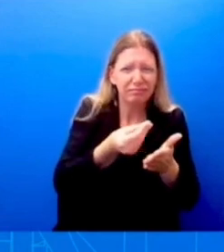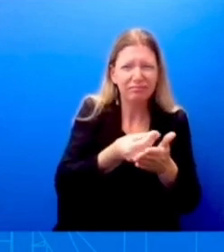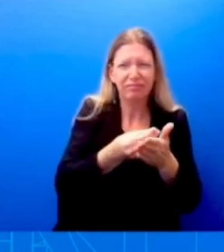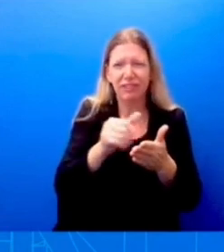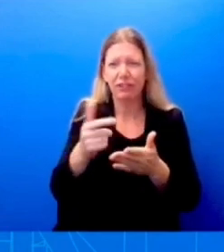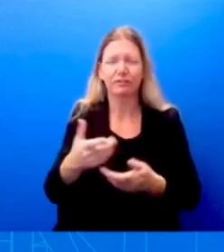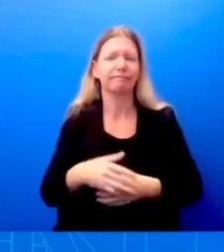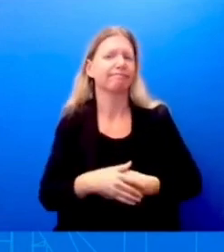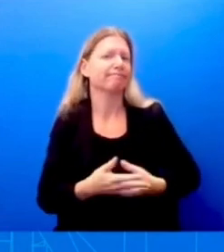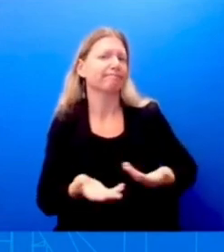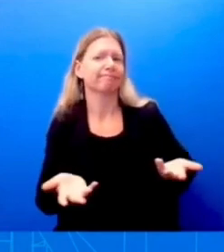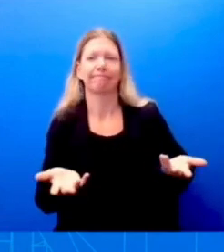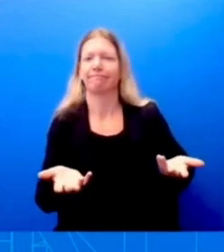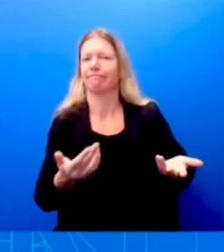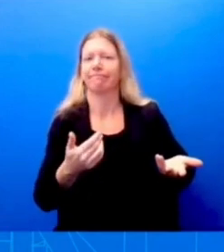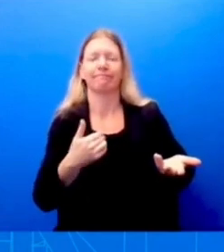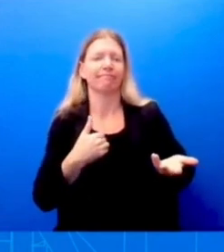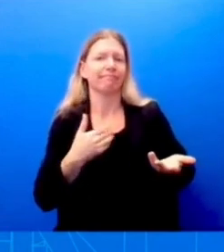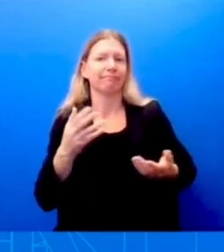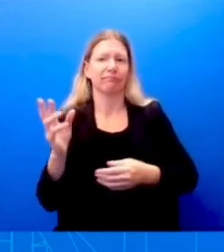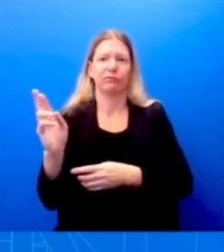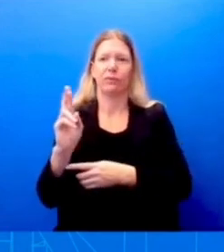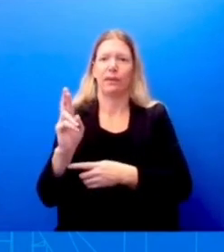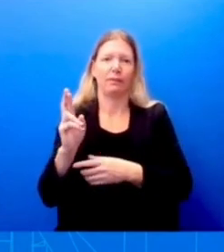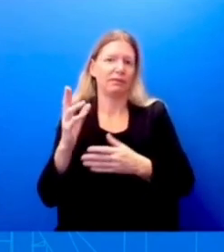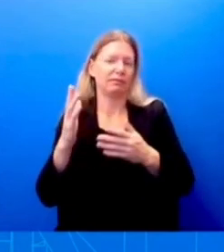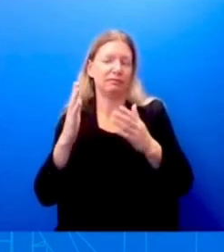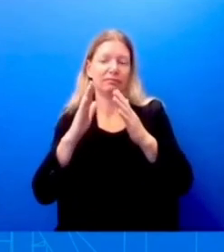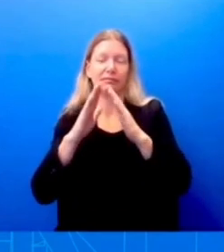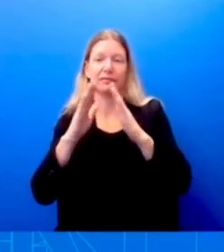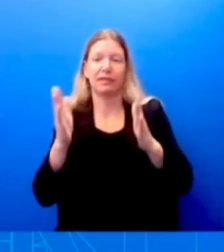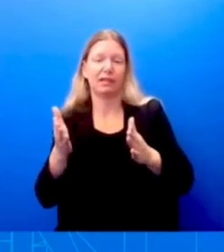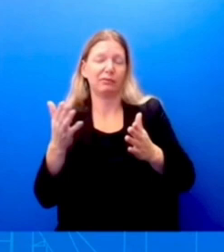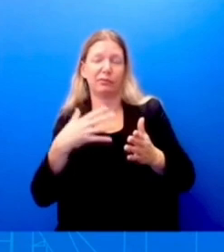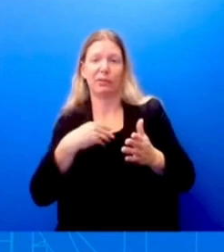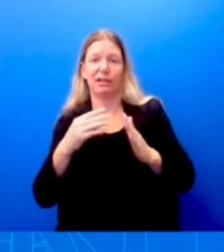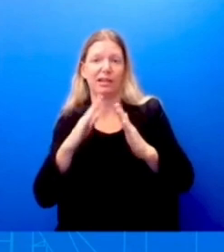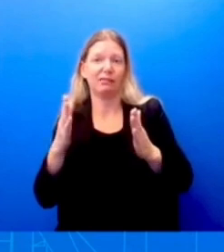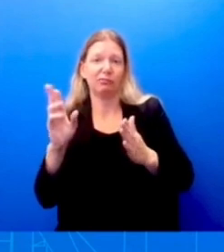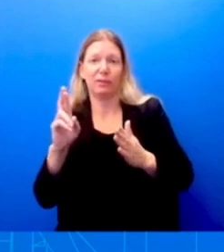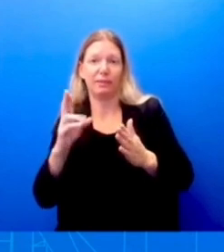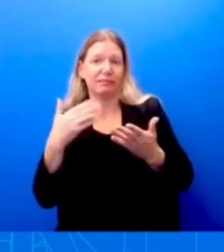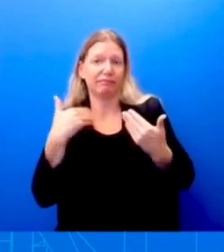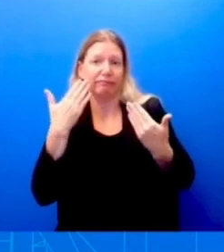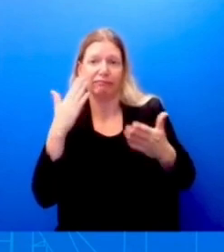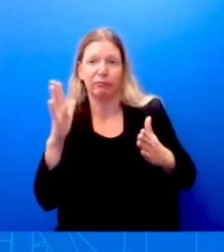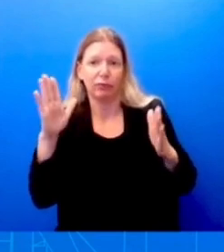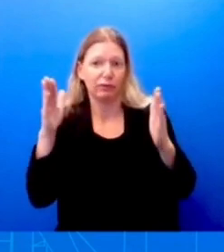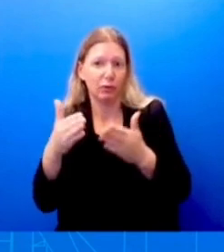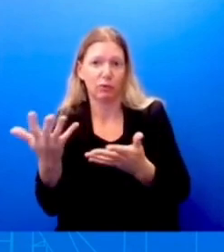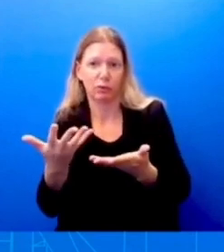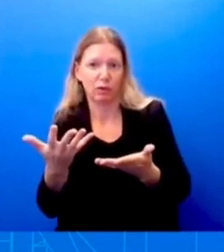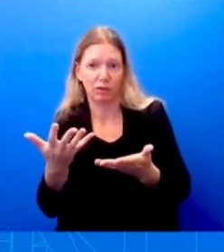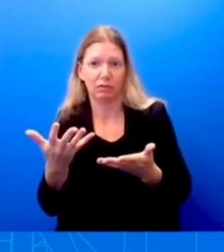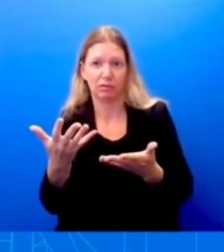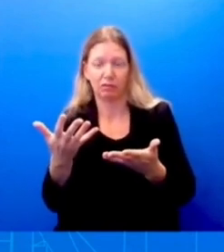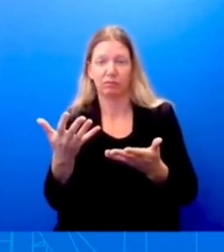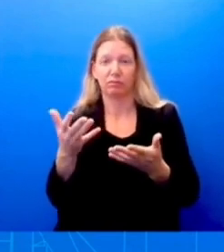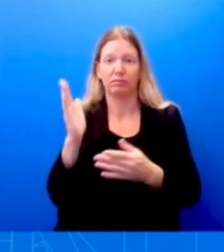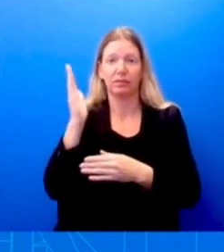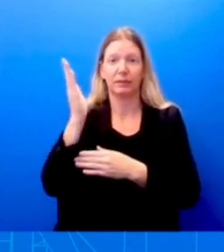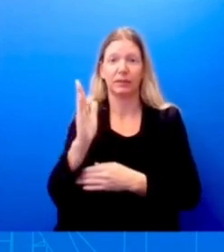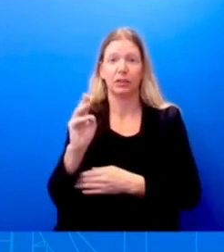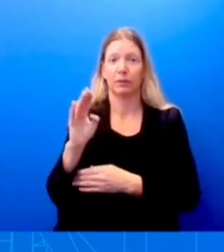They can speak to that. You've heard from Speaker McCarthy, not going to dive into what's in his head or what they're thinking and what they want to do on the other side of